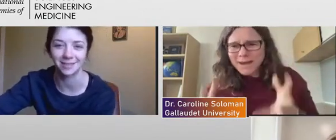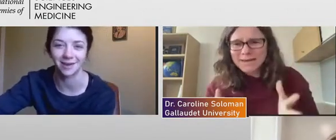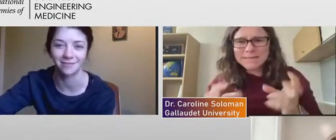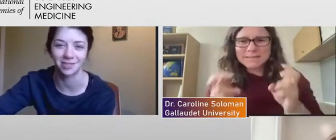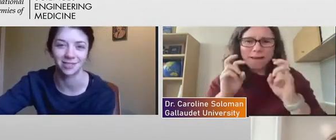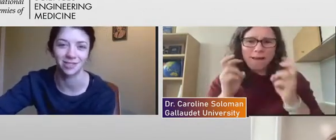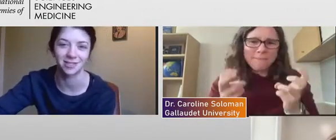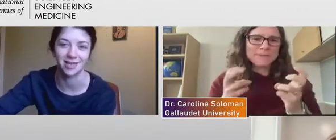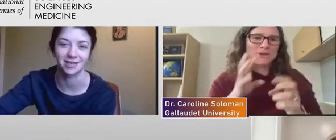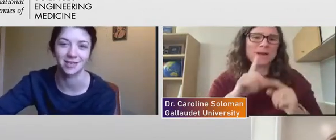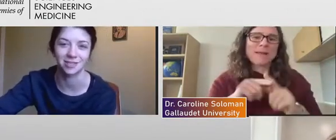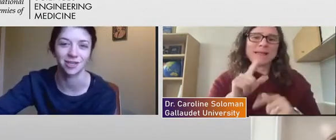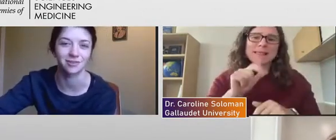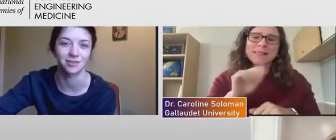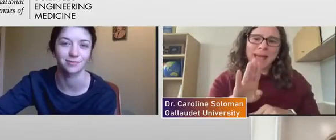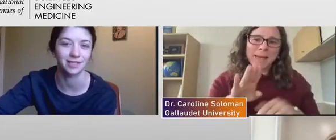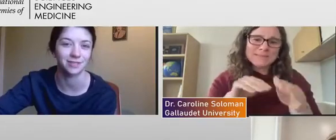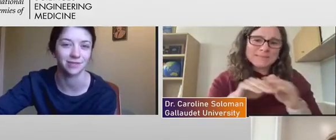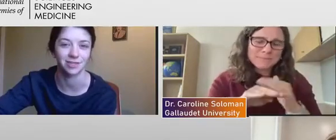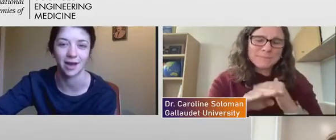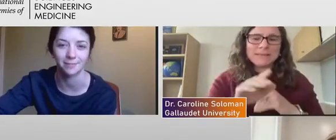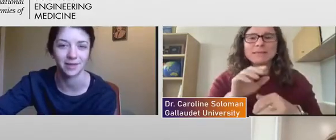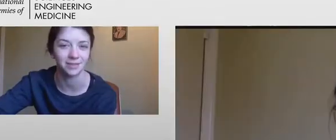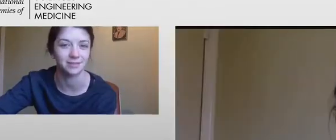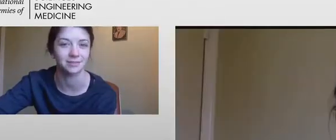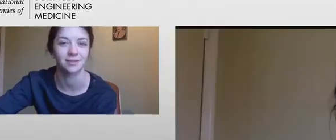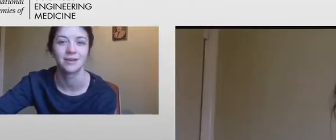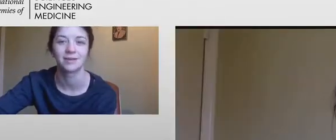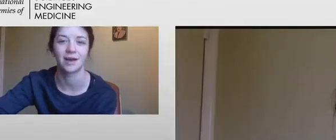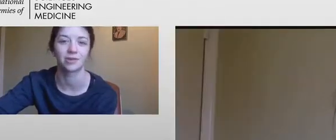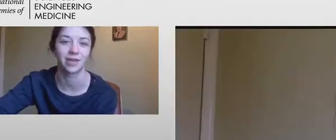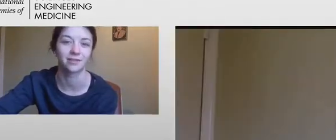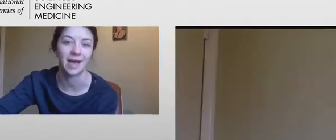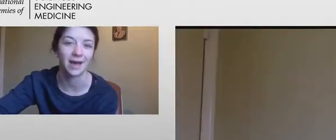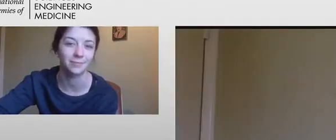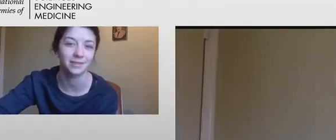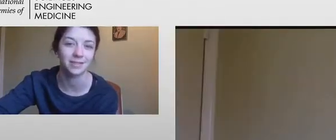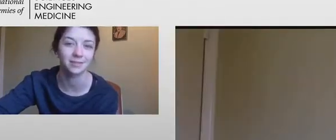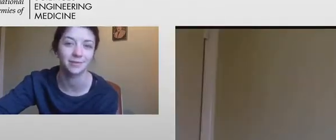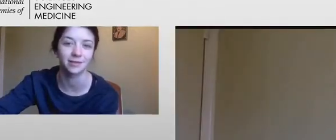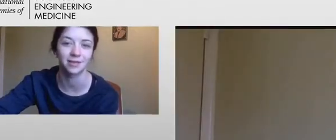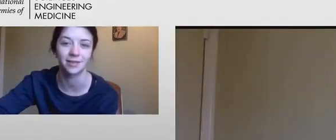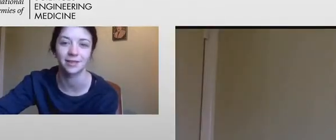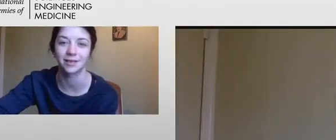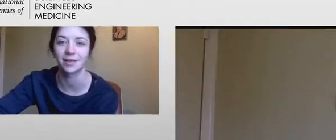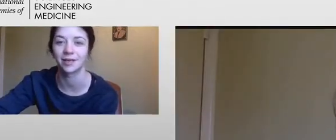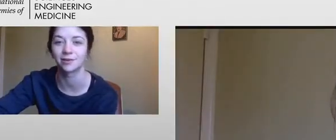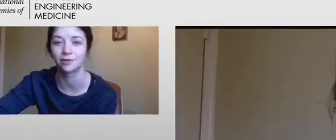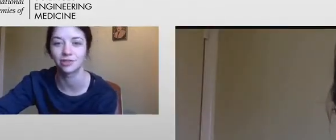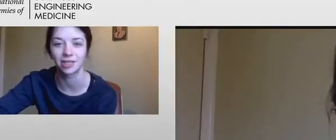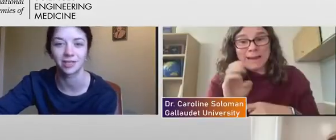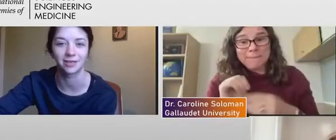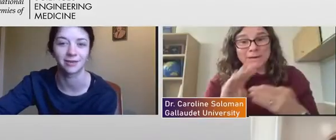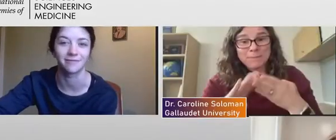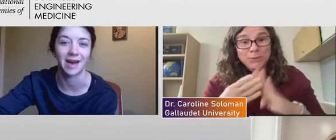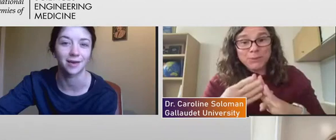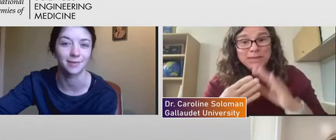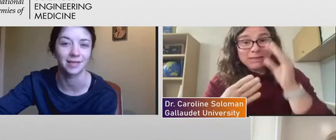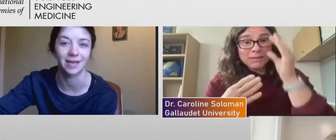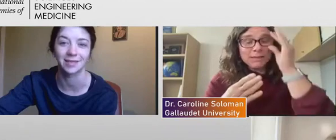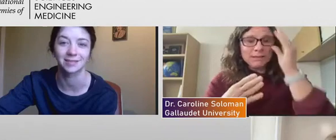excellent conversation today, touching on so many different topics, covering lab accessibility, inclusion,